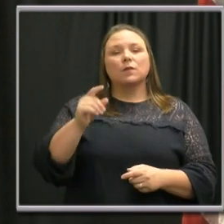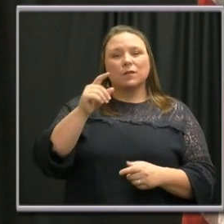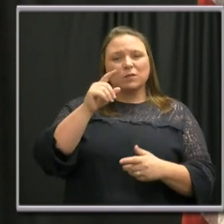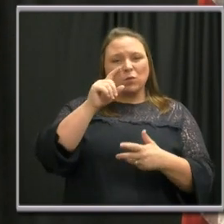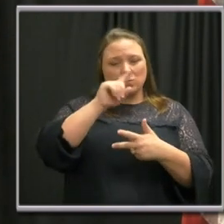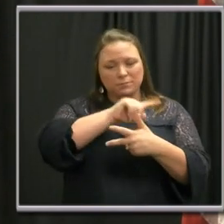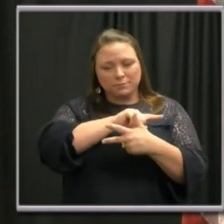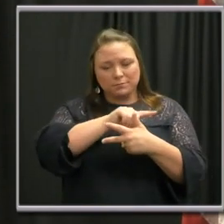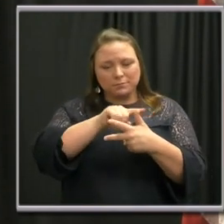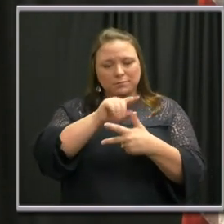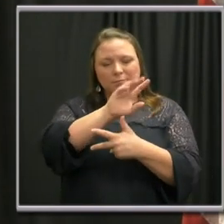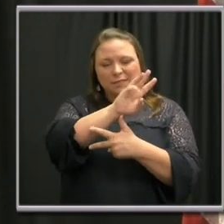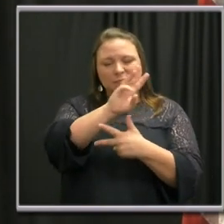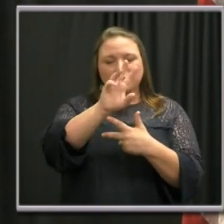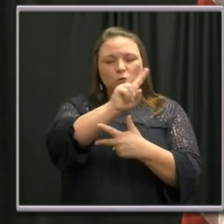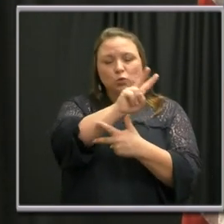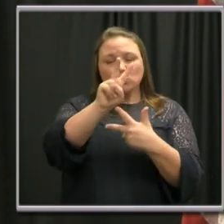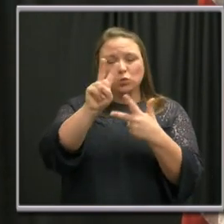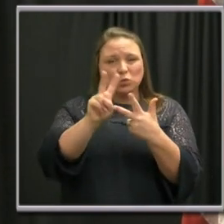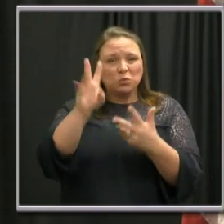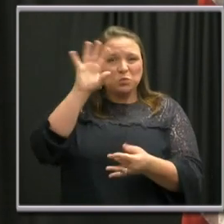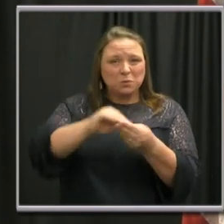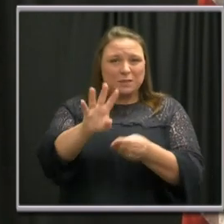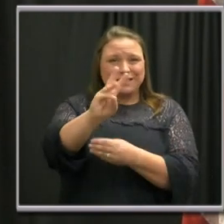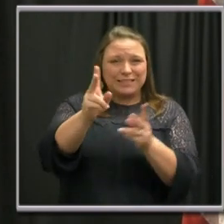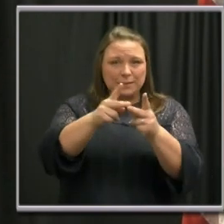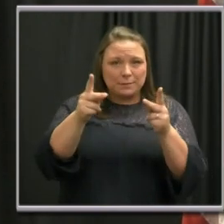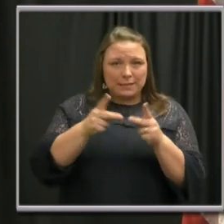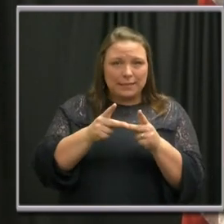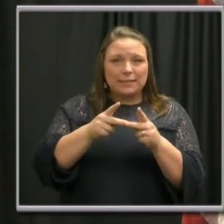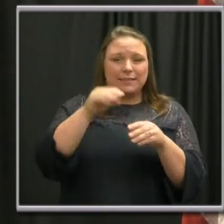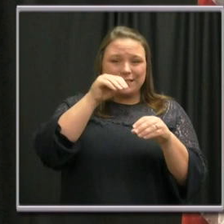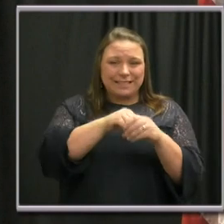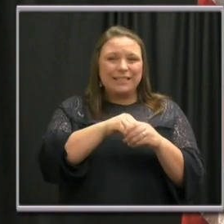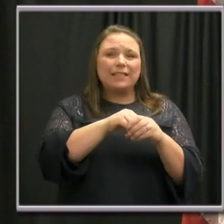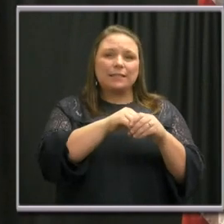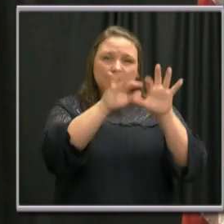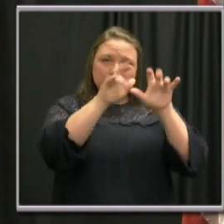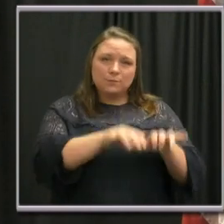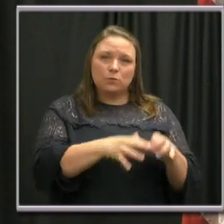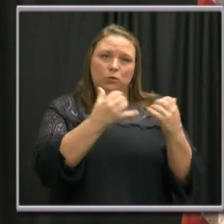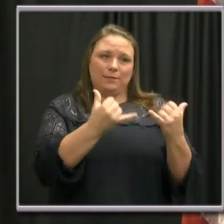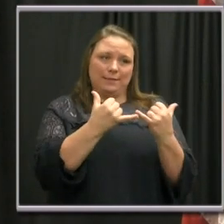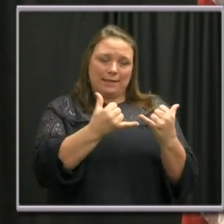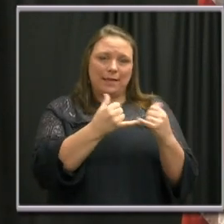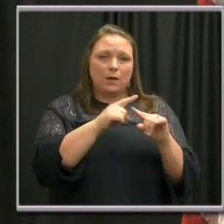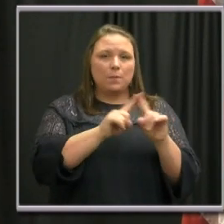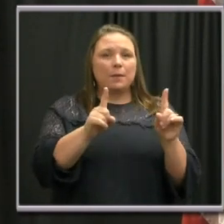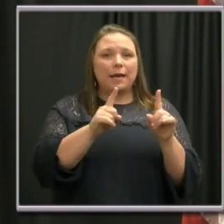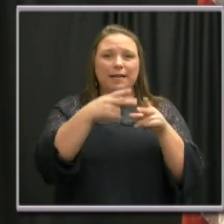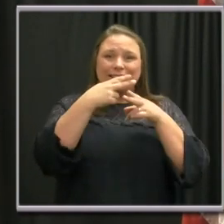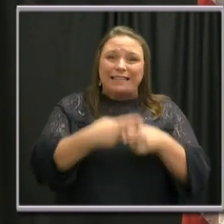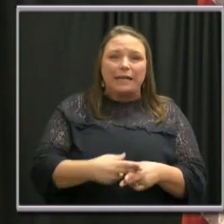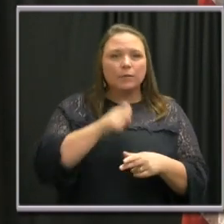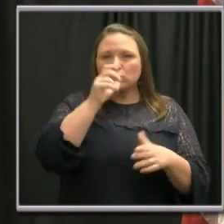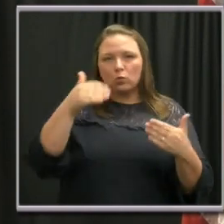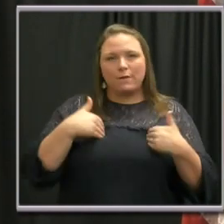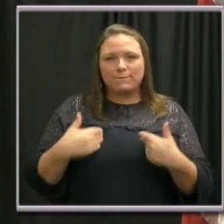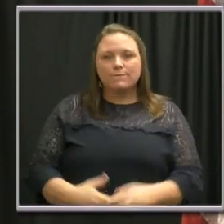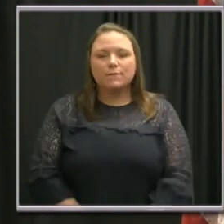places are on our, in our database, but I don't have those with me here.